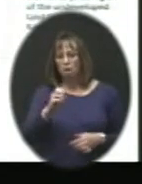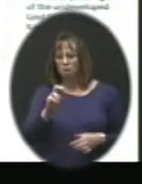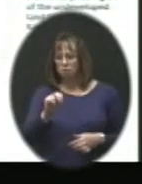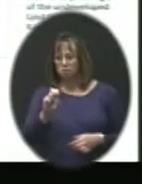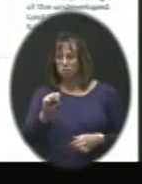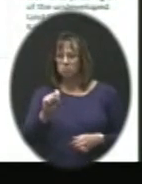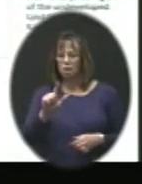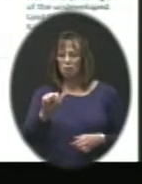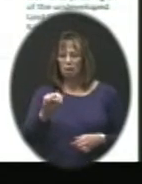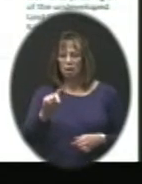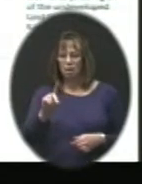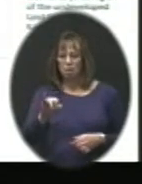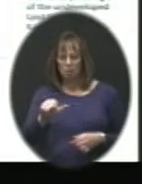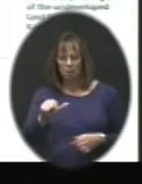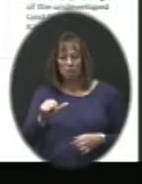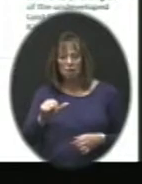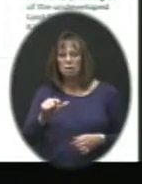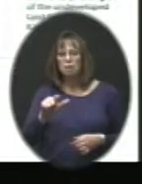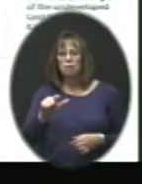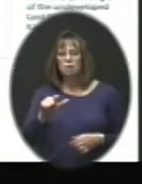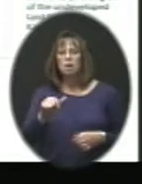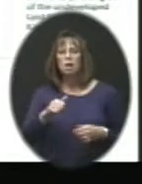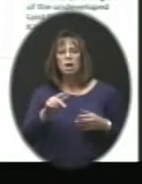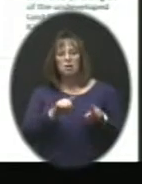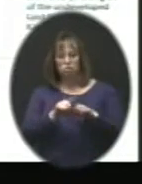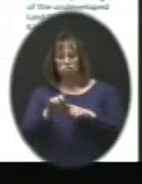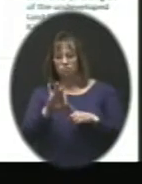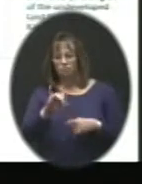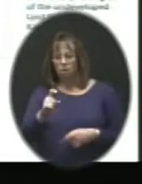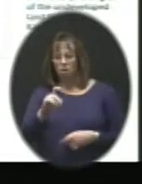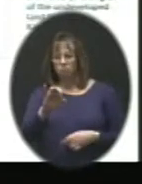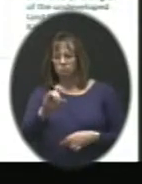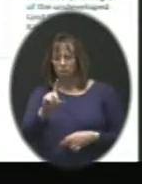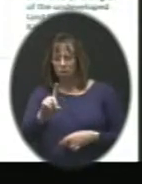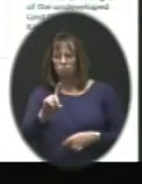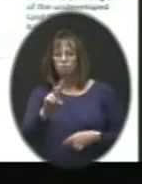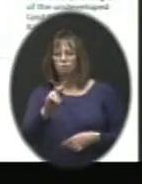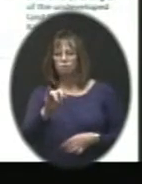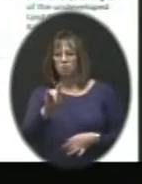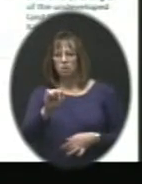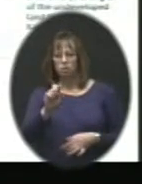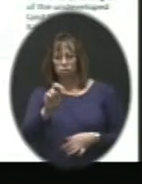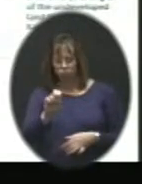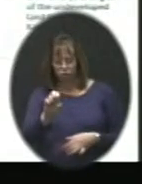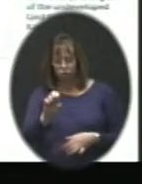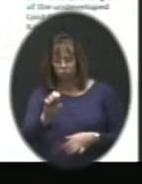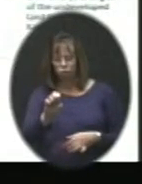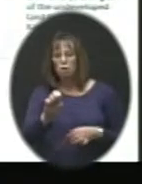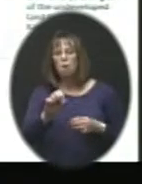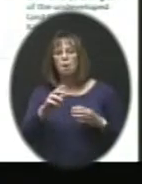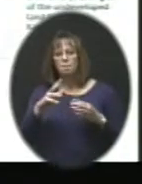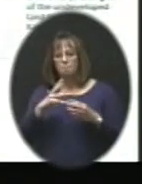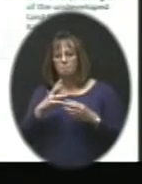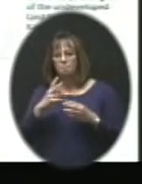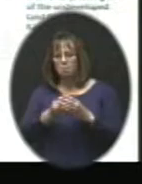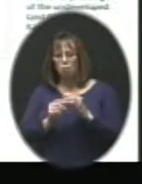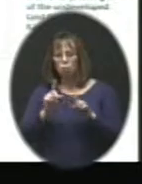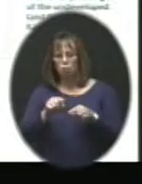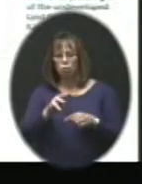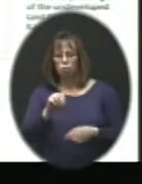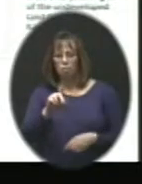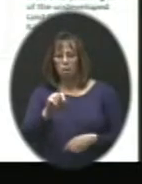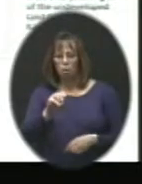up the Brighton's Landing neighborhood. In addition to Foxfield Village, both which currently feed Middle Lane as well as Sunnybrook.